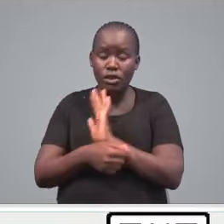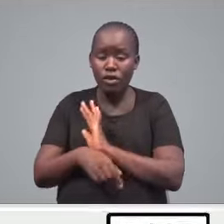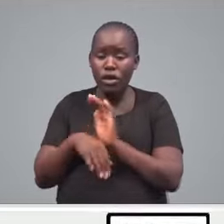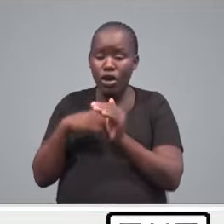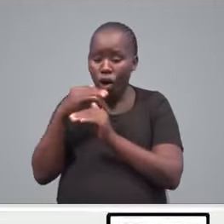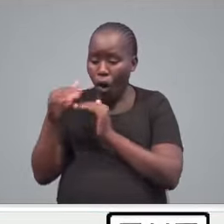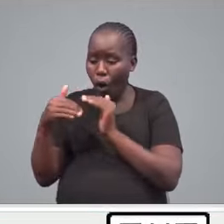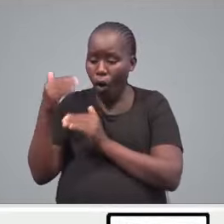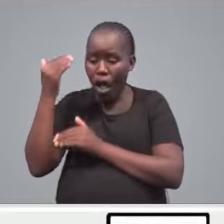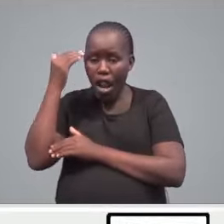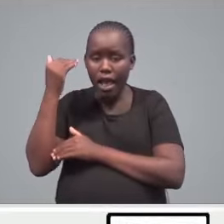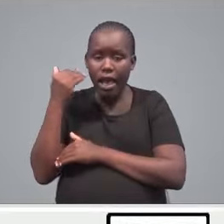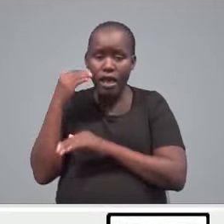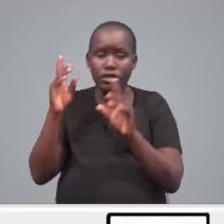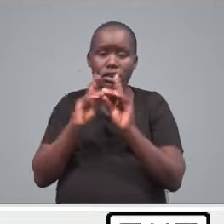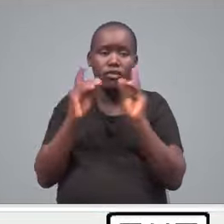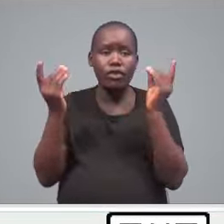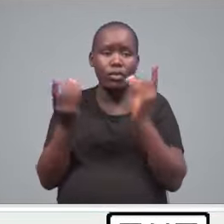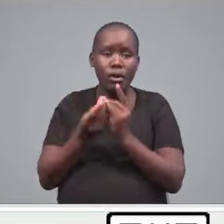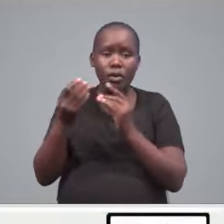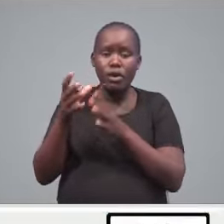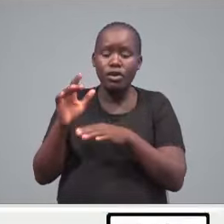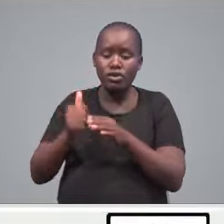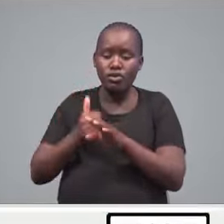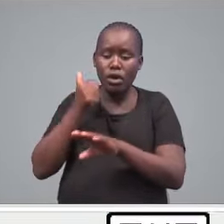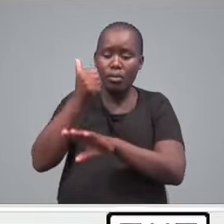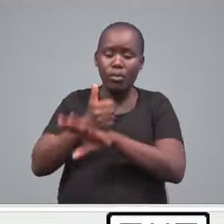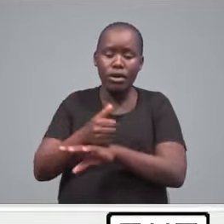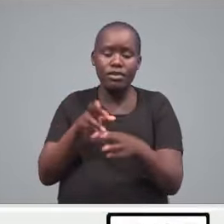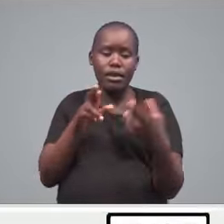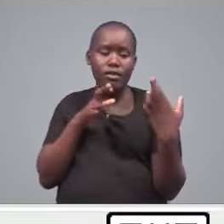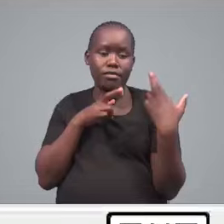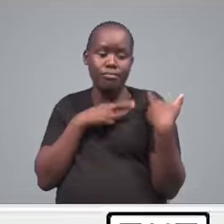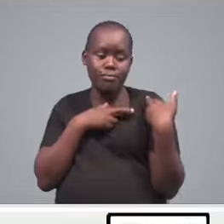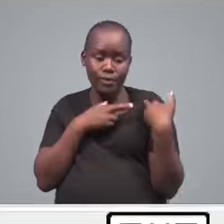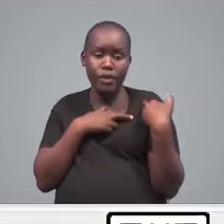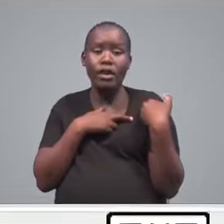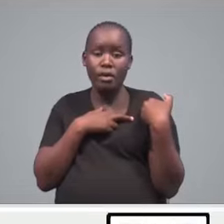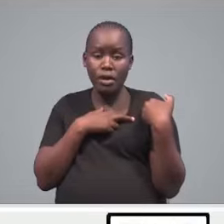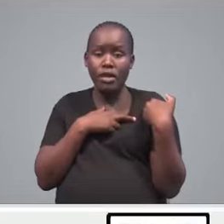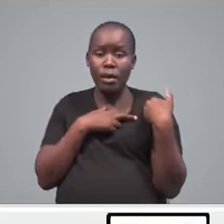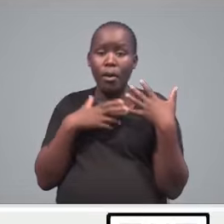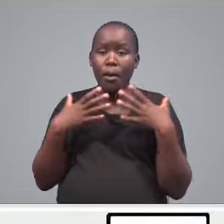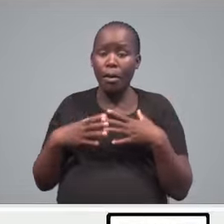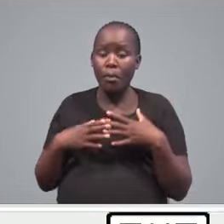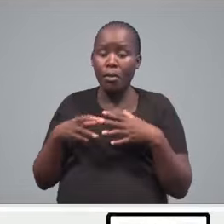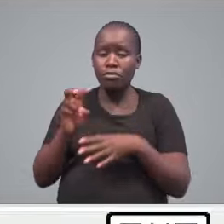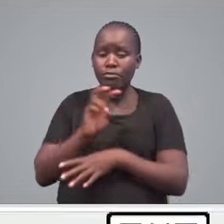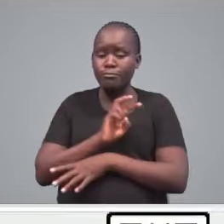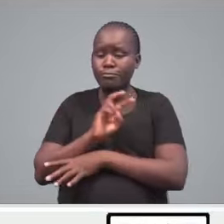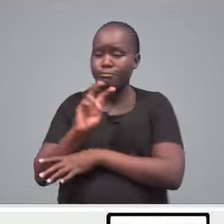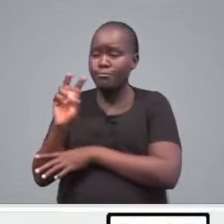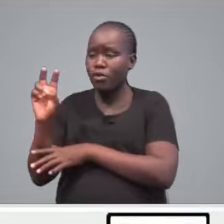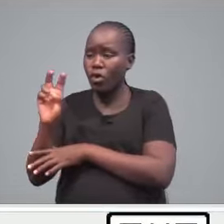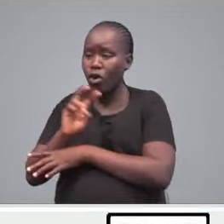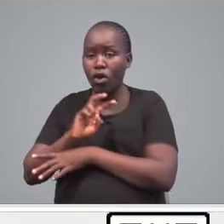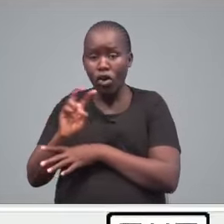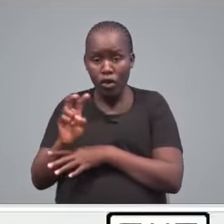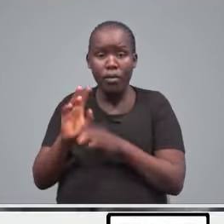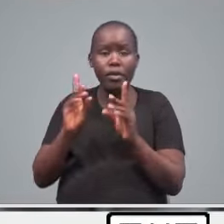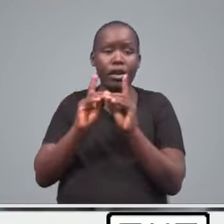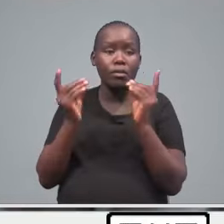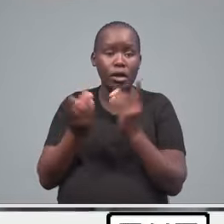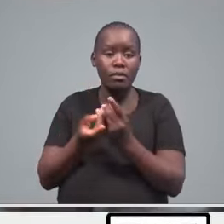heads of departments to appoint responsible officers to oversee their respective departments during the leave period.